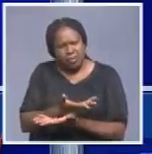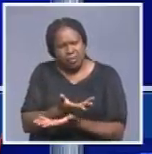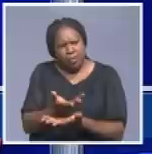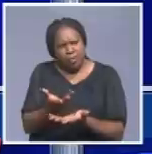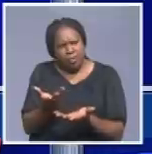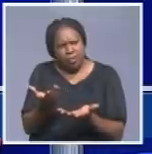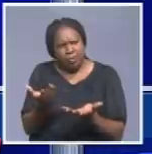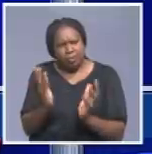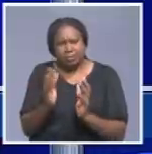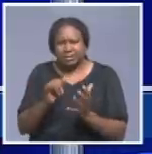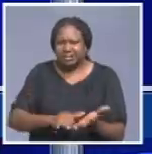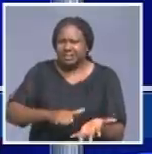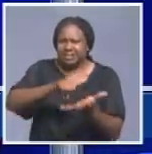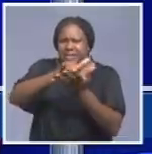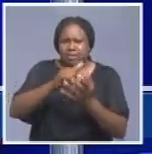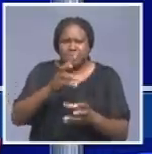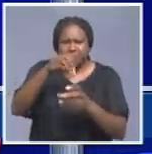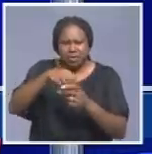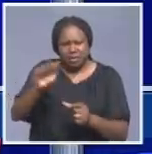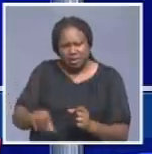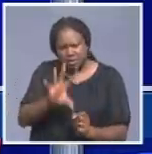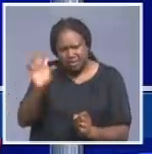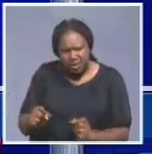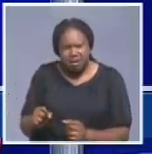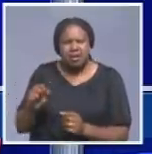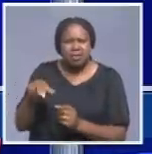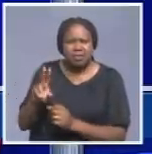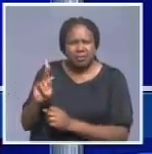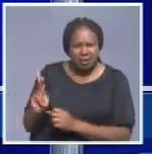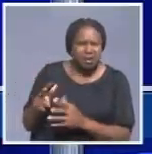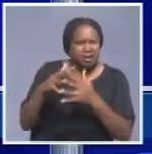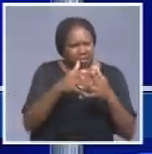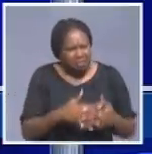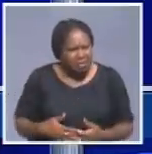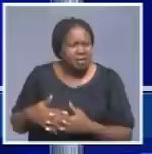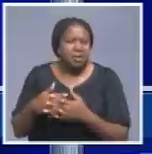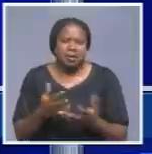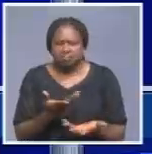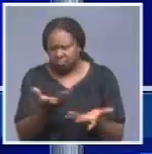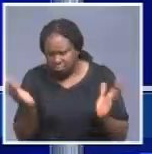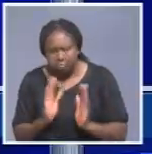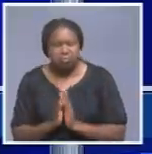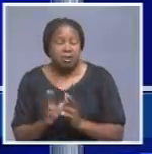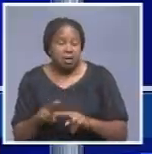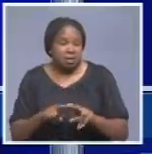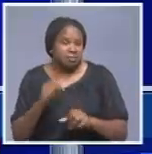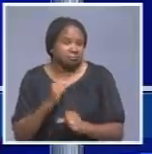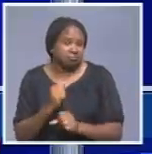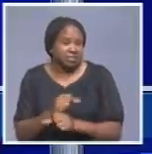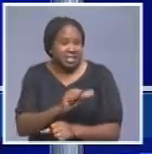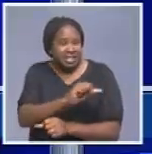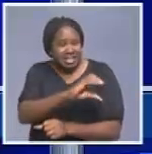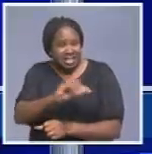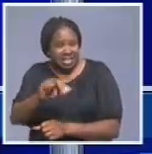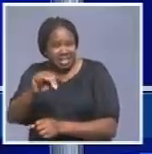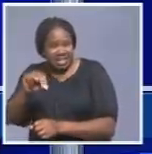airports, including South Africa, United States of America, et cetera, et cetera. Now, these scanners, they